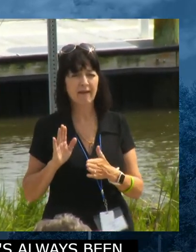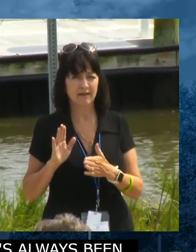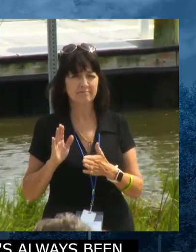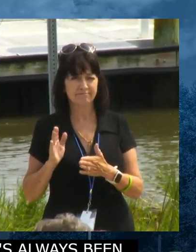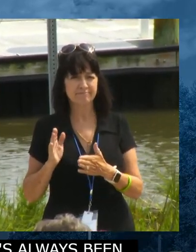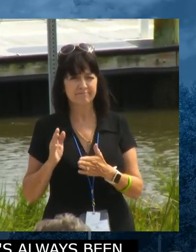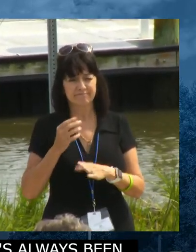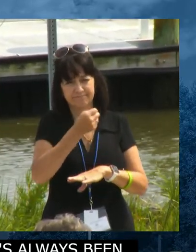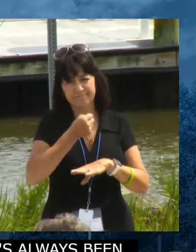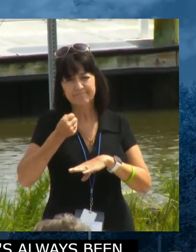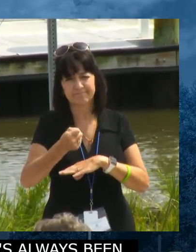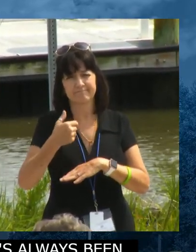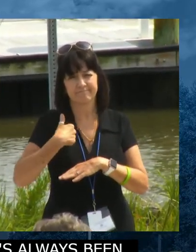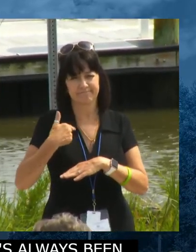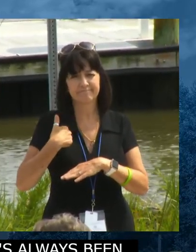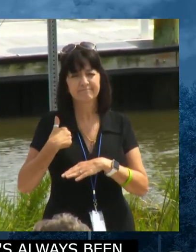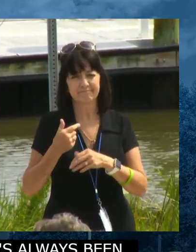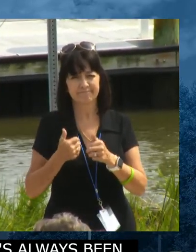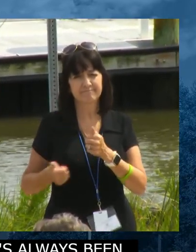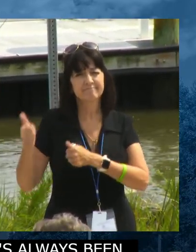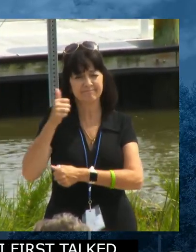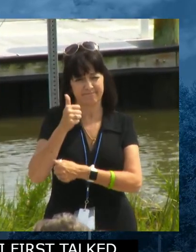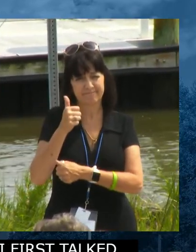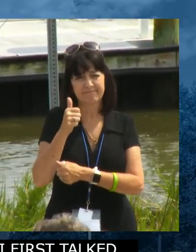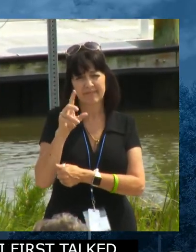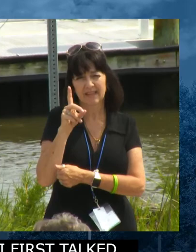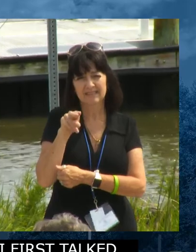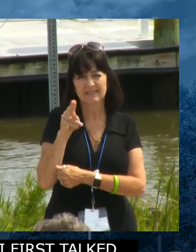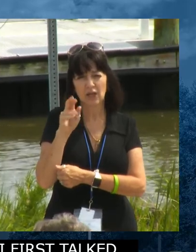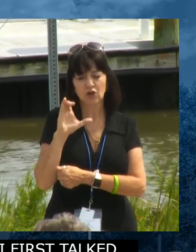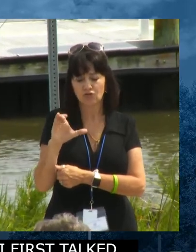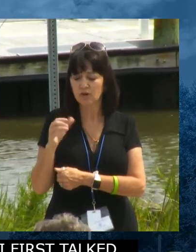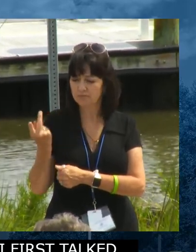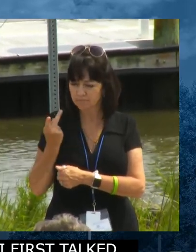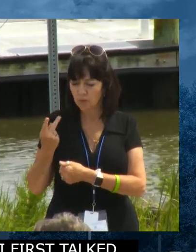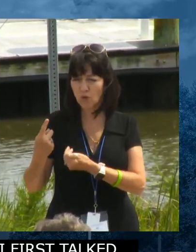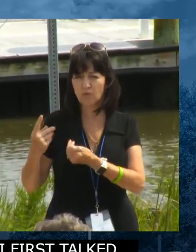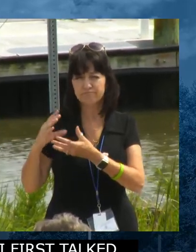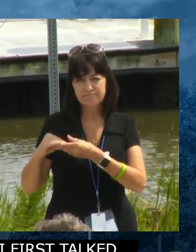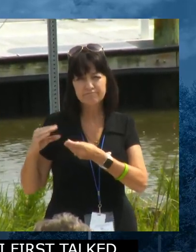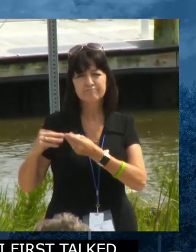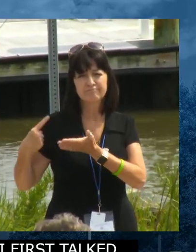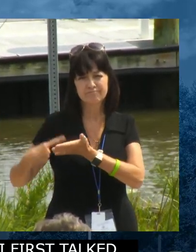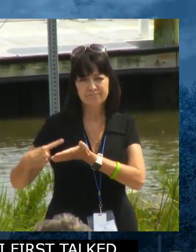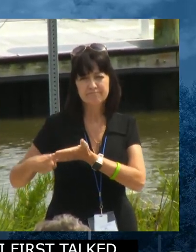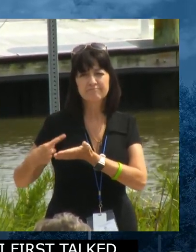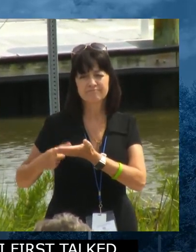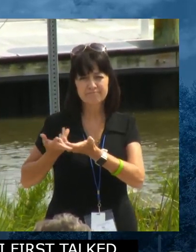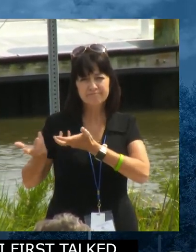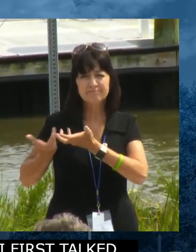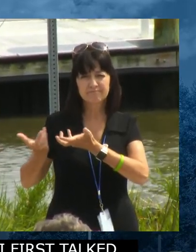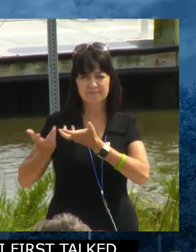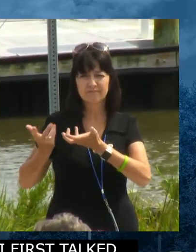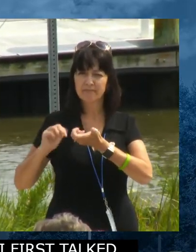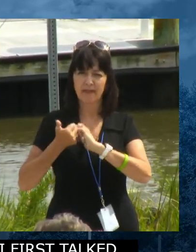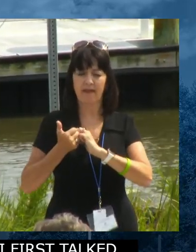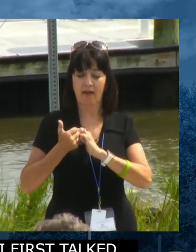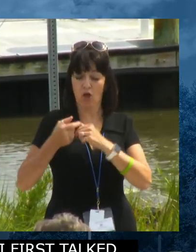solve that issue during his administration? It has been it has been that important and that critical.